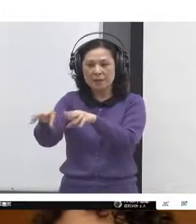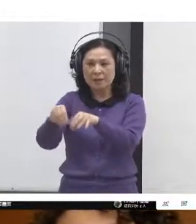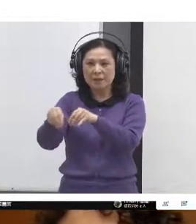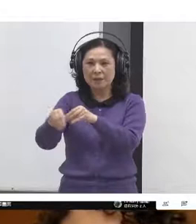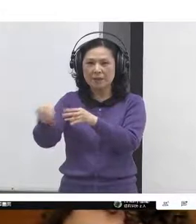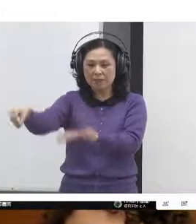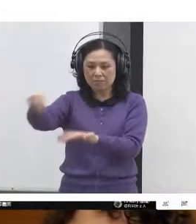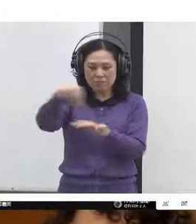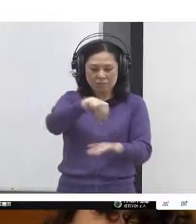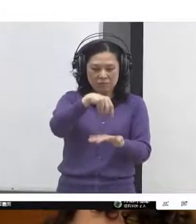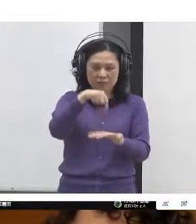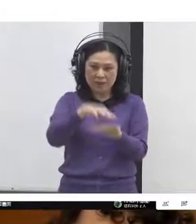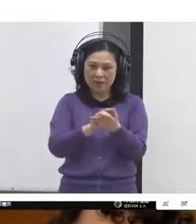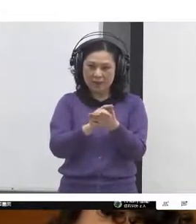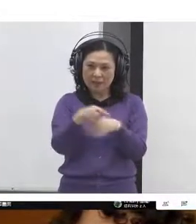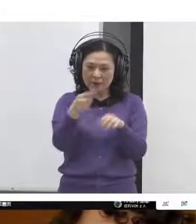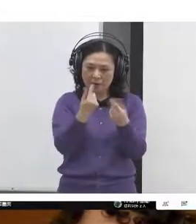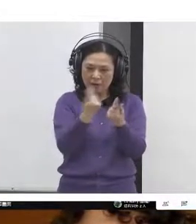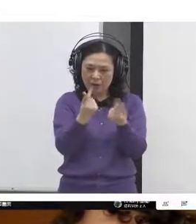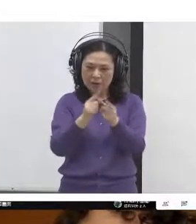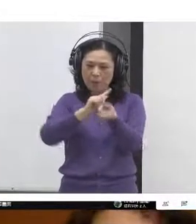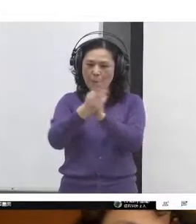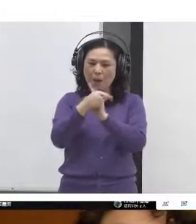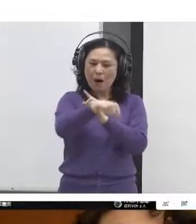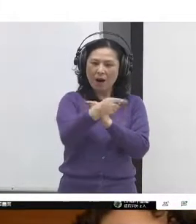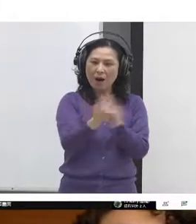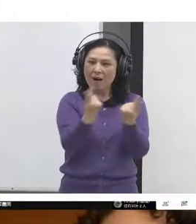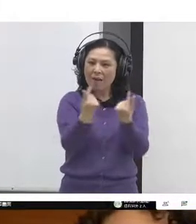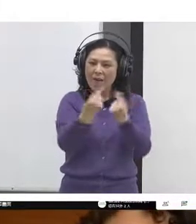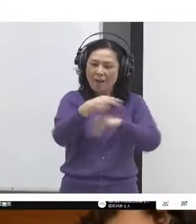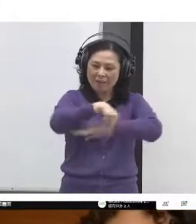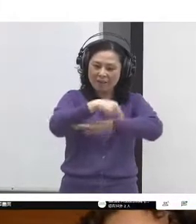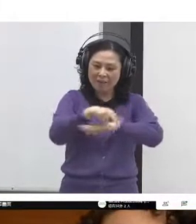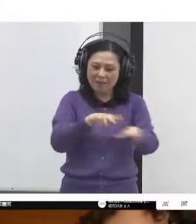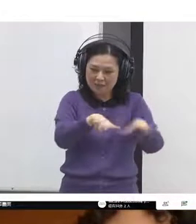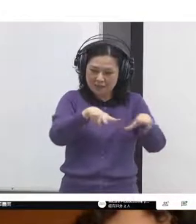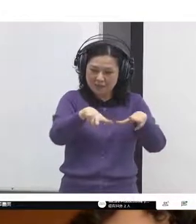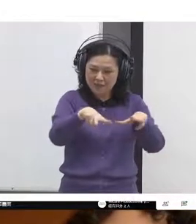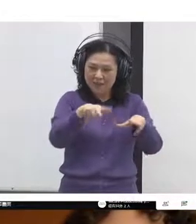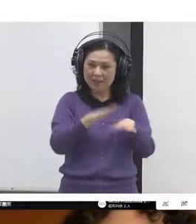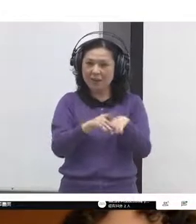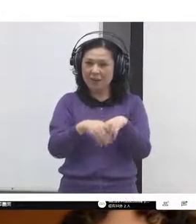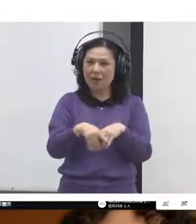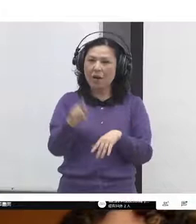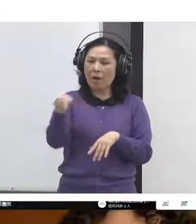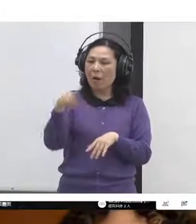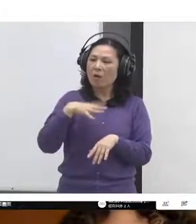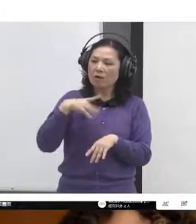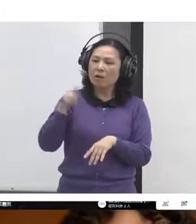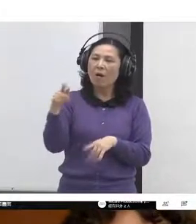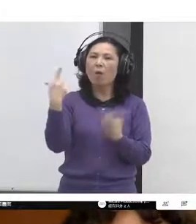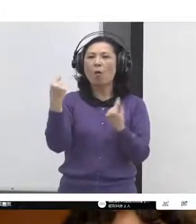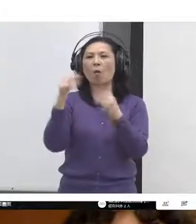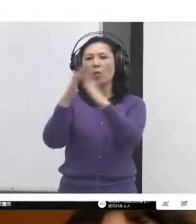find who is running these processes and reach out to them to invite them into future trainings.